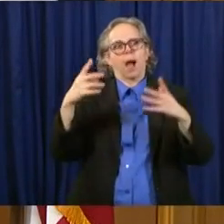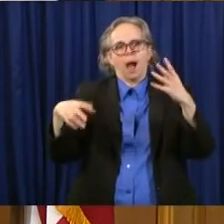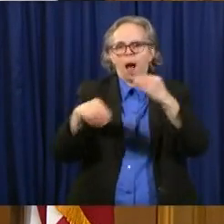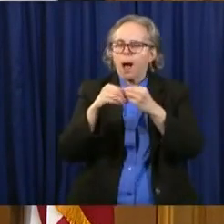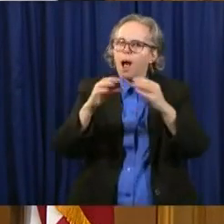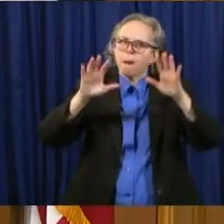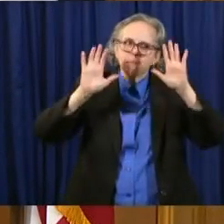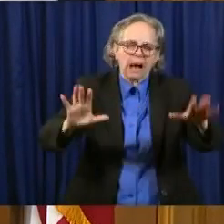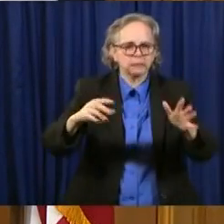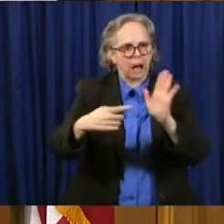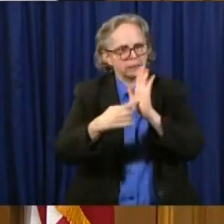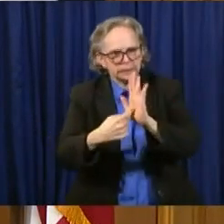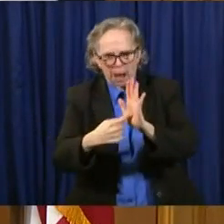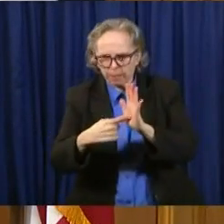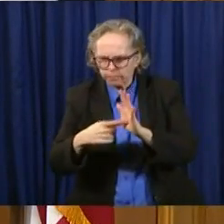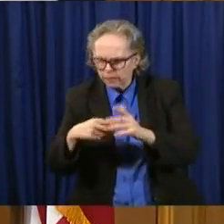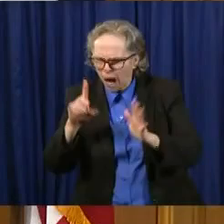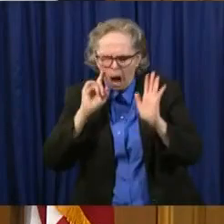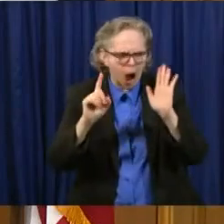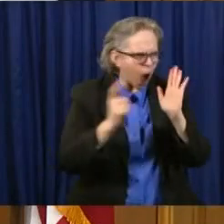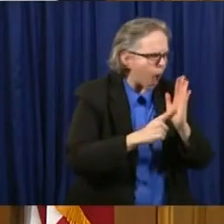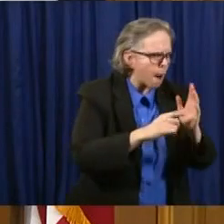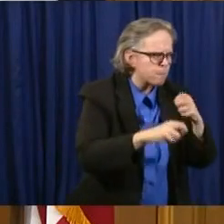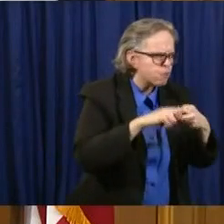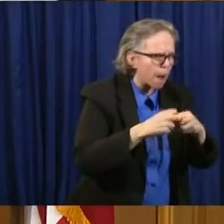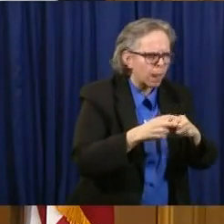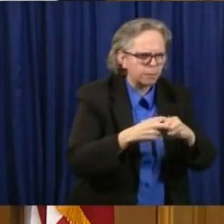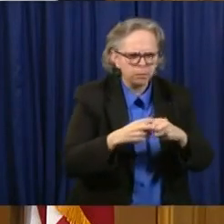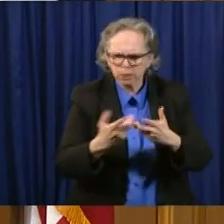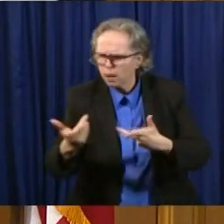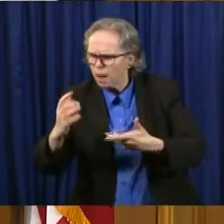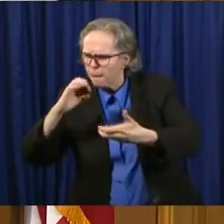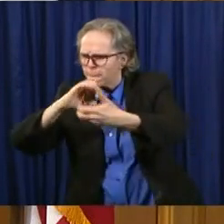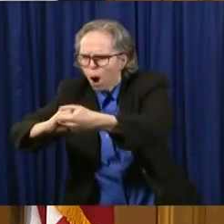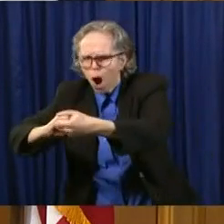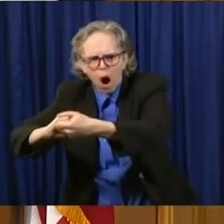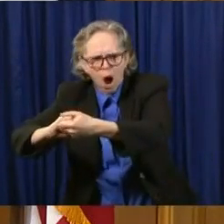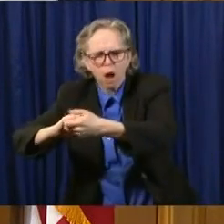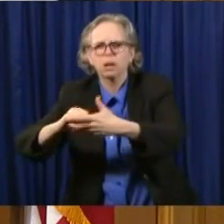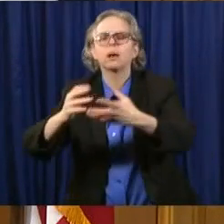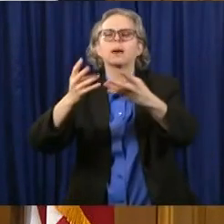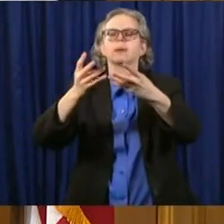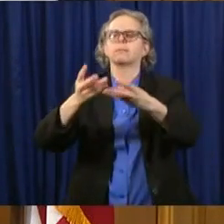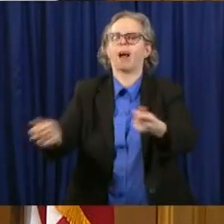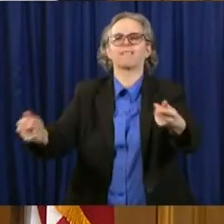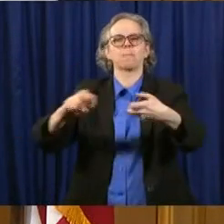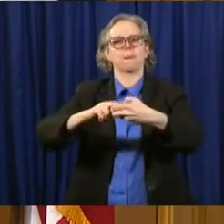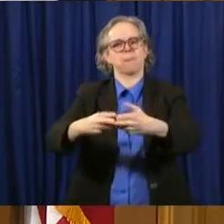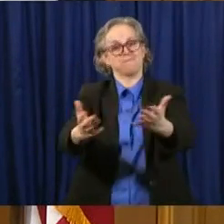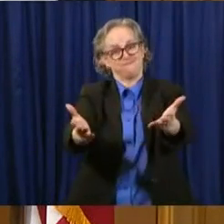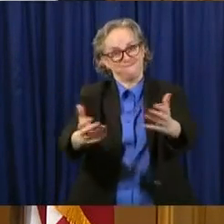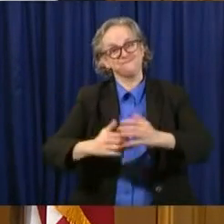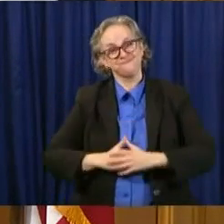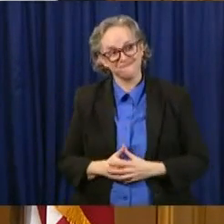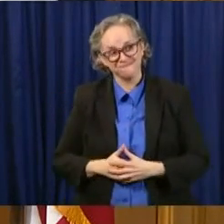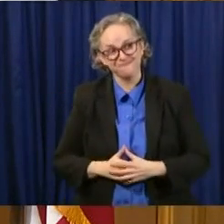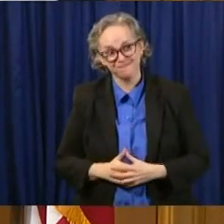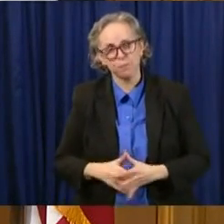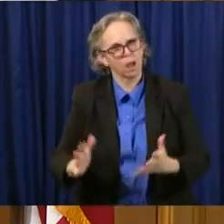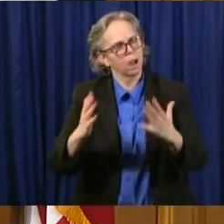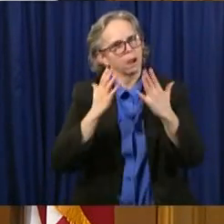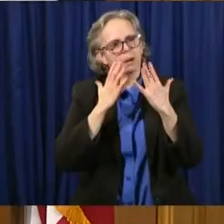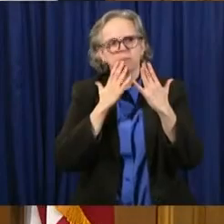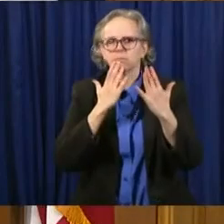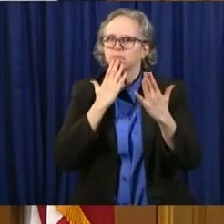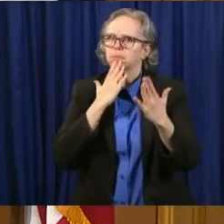problem, working with their state partners on a solution. We're incredibly grateful for Battelle and salute them for the